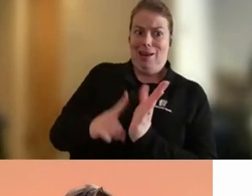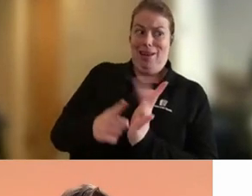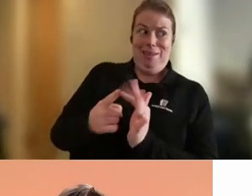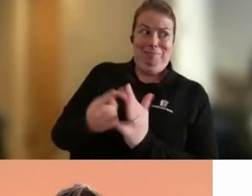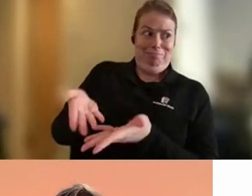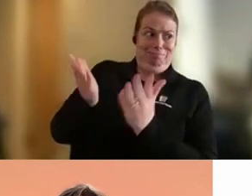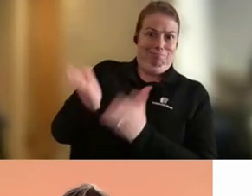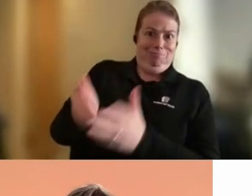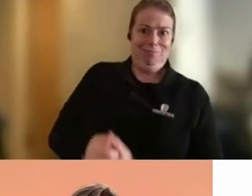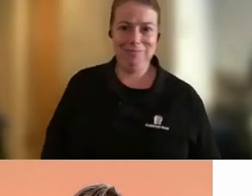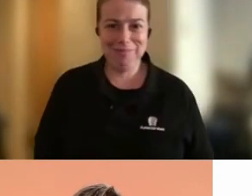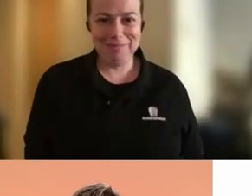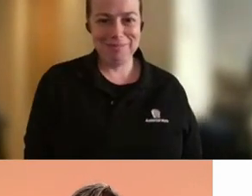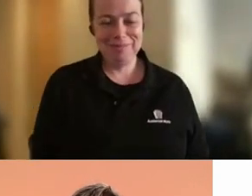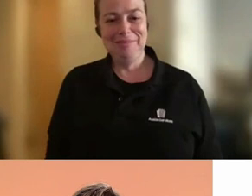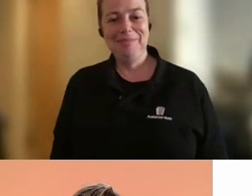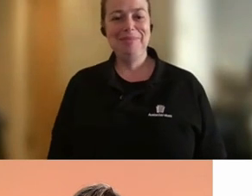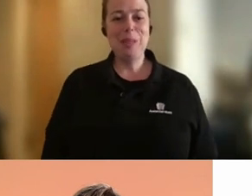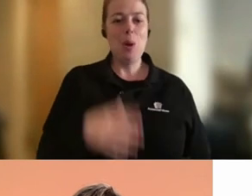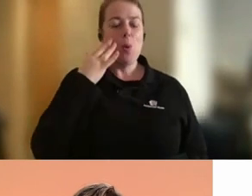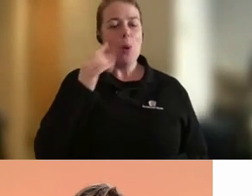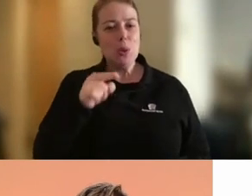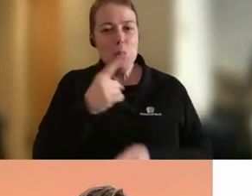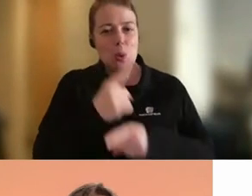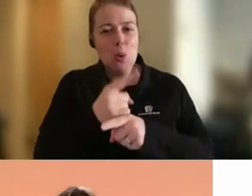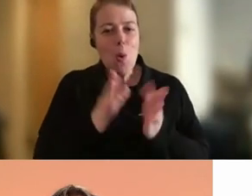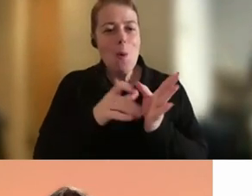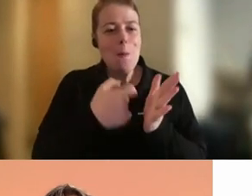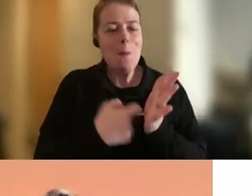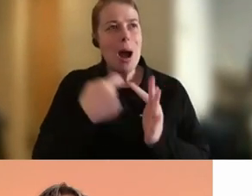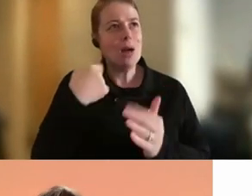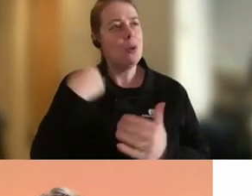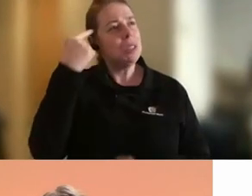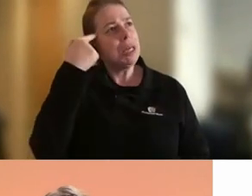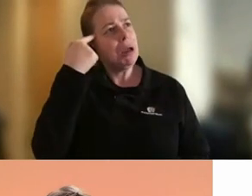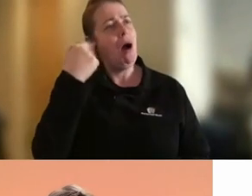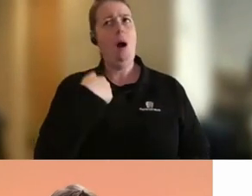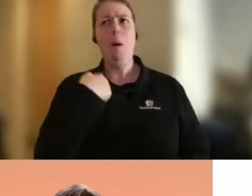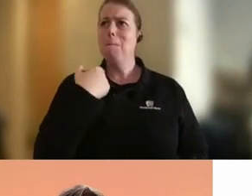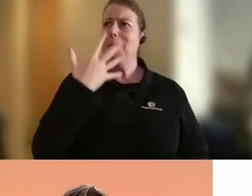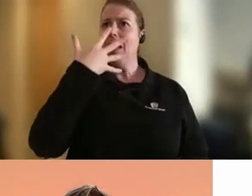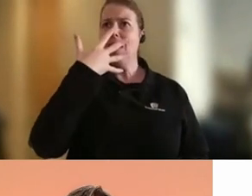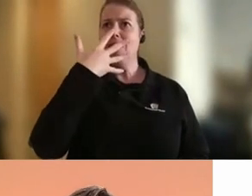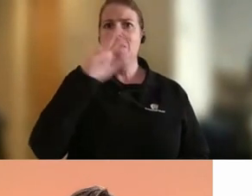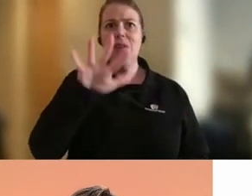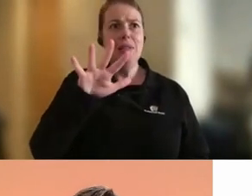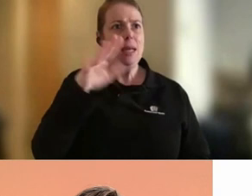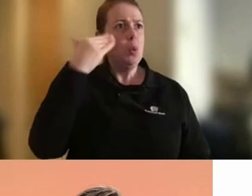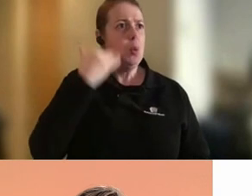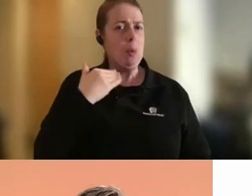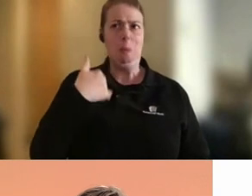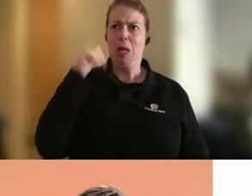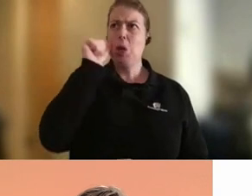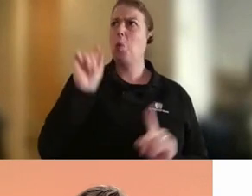I was, as you were talking, Mark, I was reflecting, it's like, well, I'm a 50-year-old woman, what would I know? But I guess